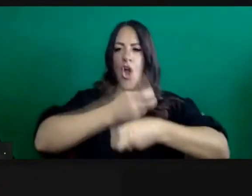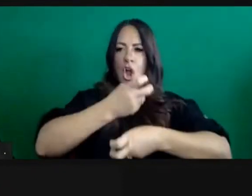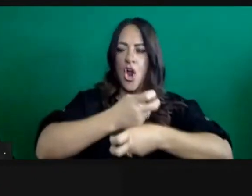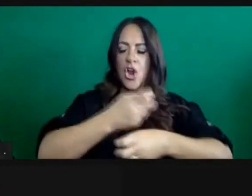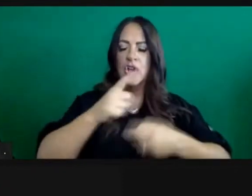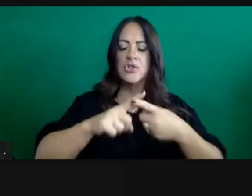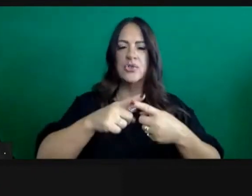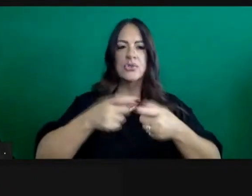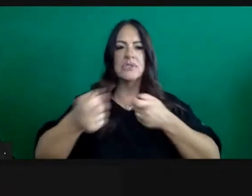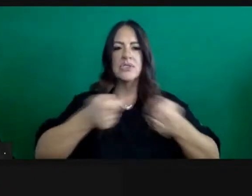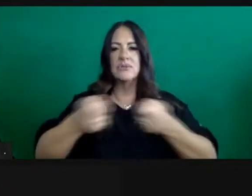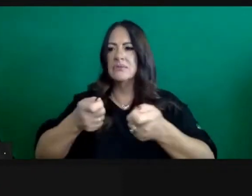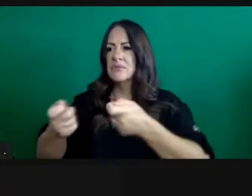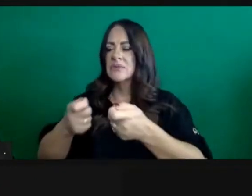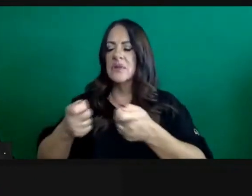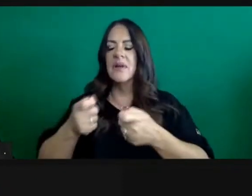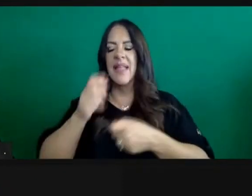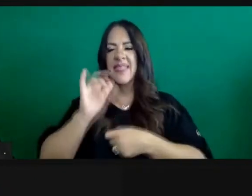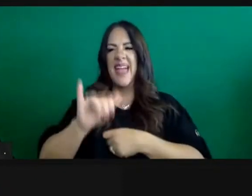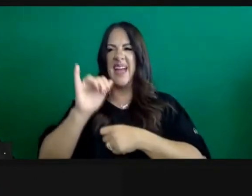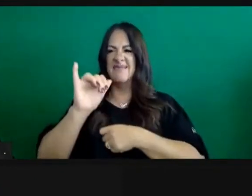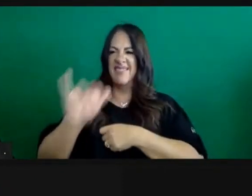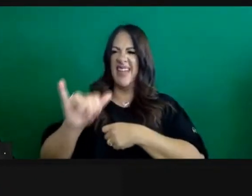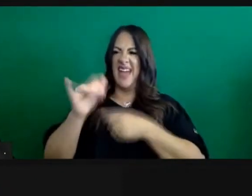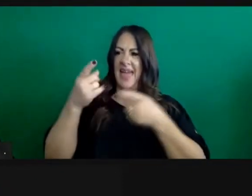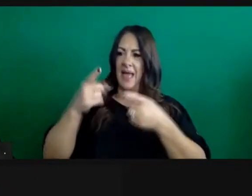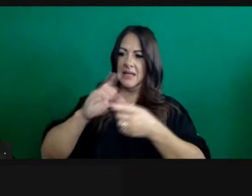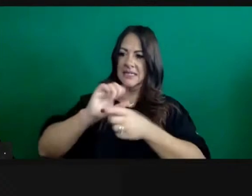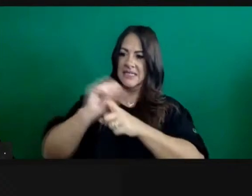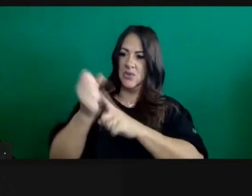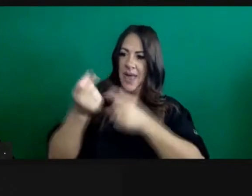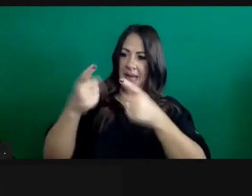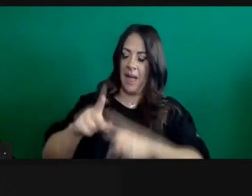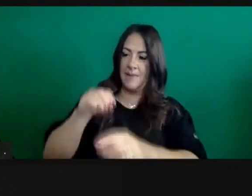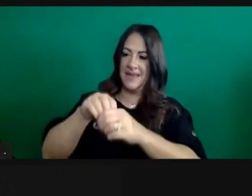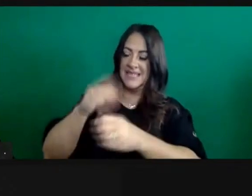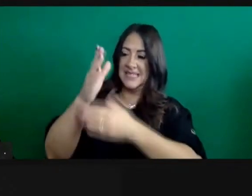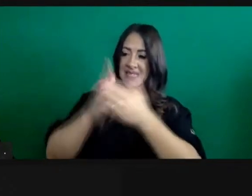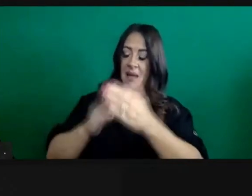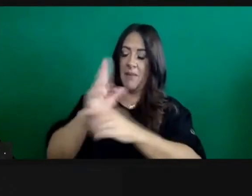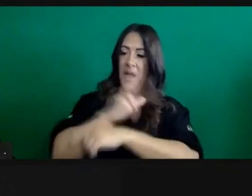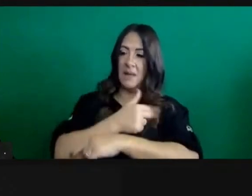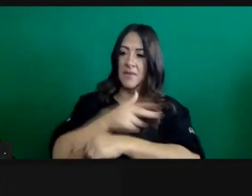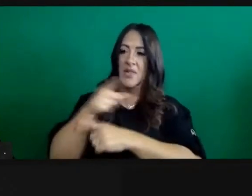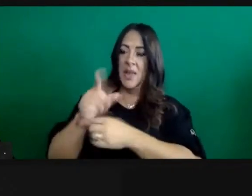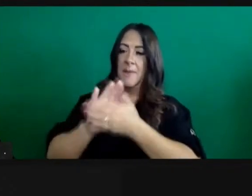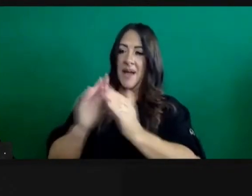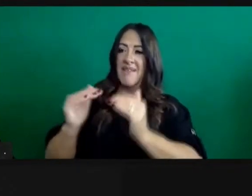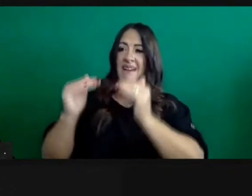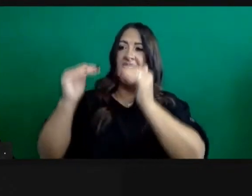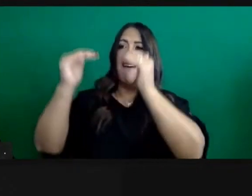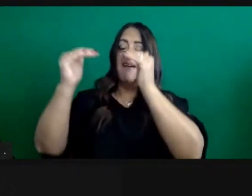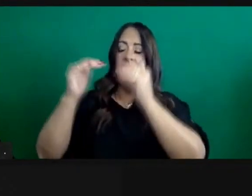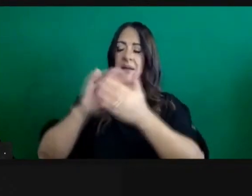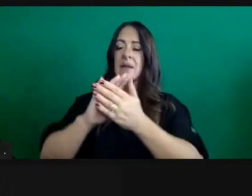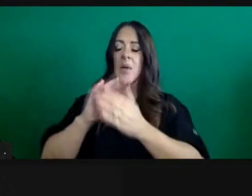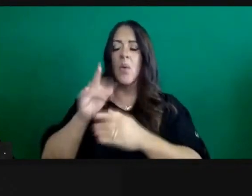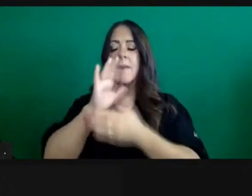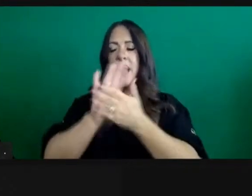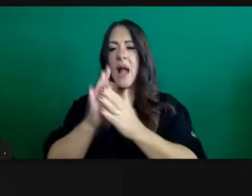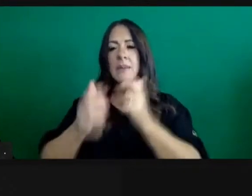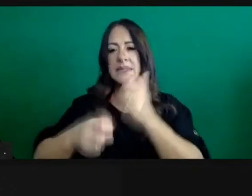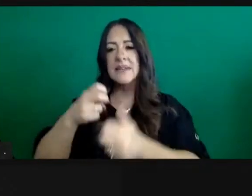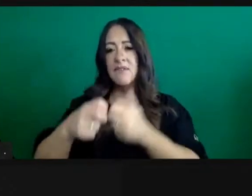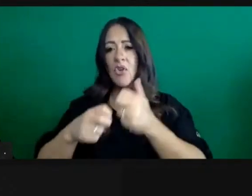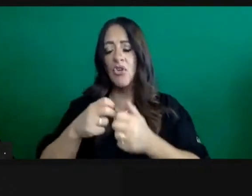and is suffering because of the level of overwhelm some of these facilities have taken on. With regard